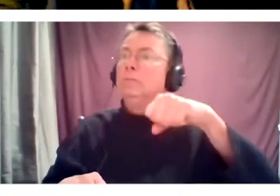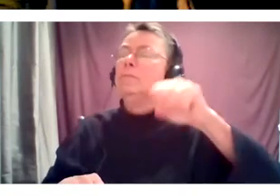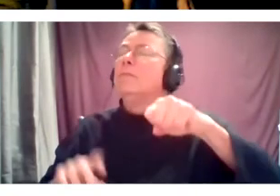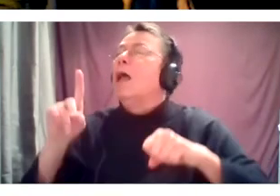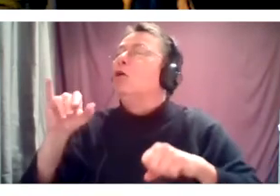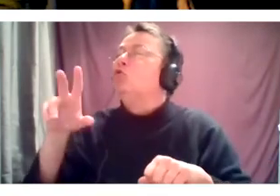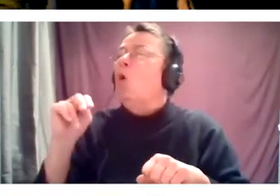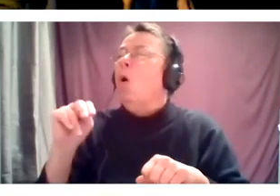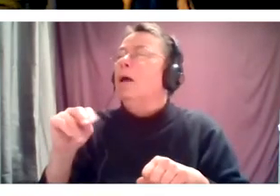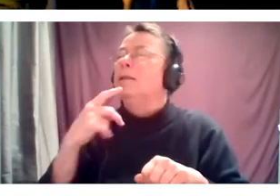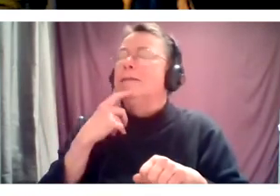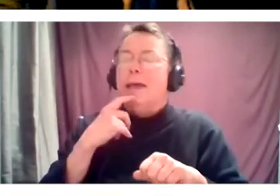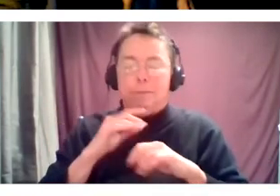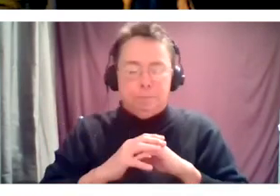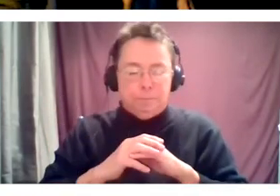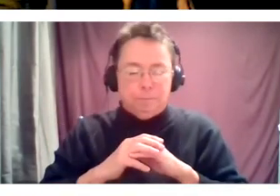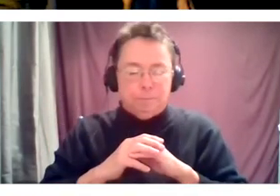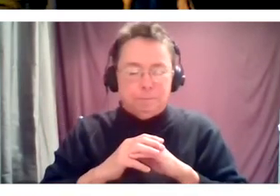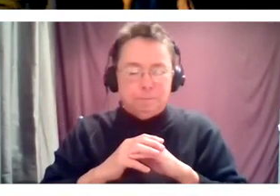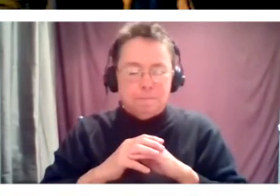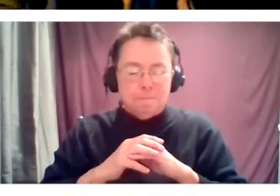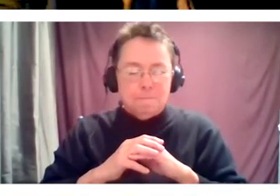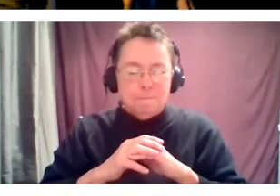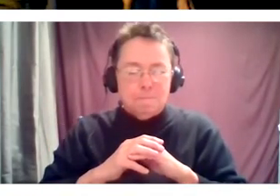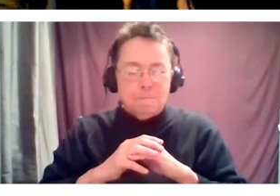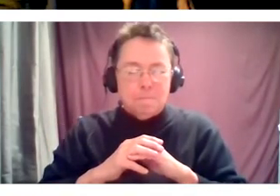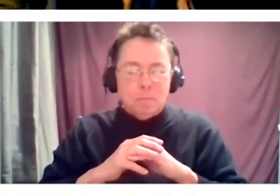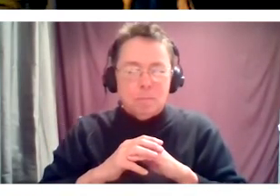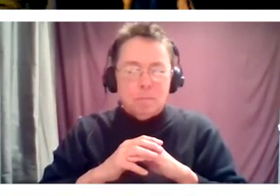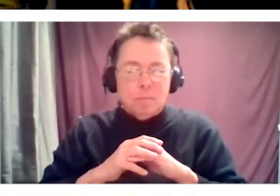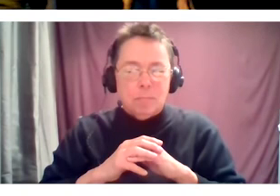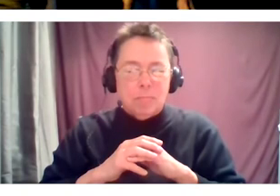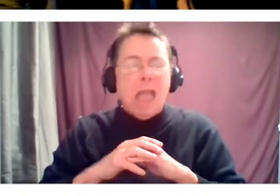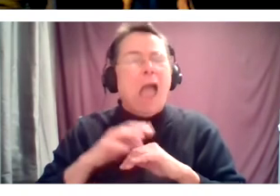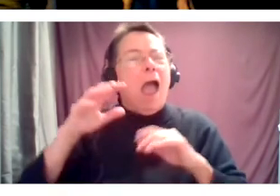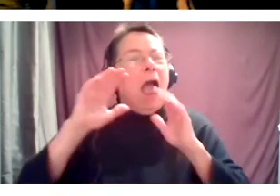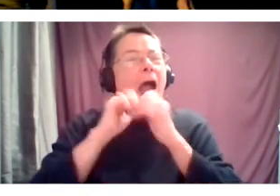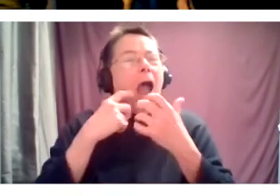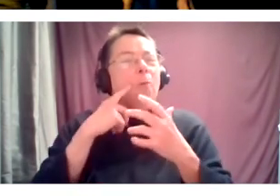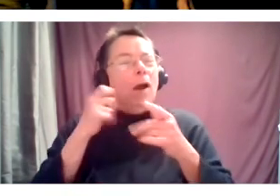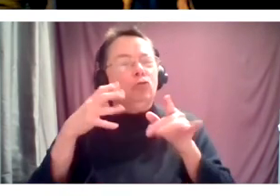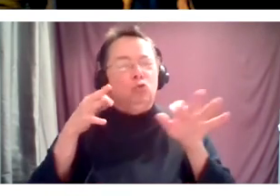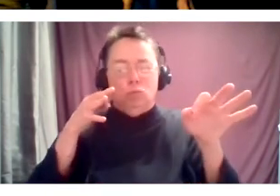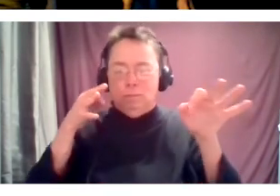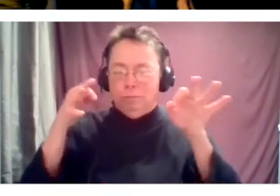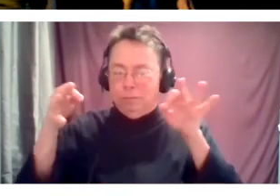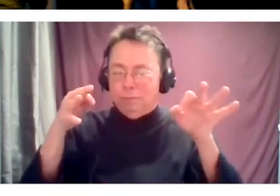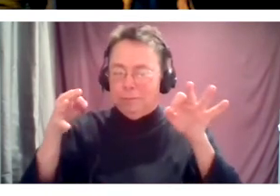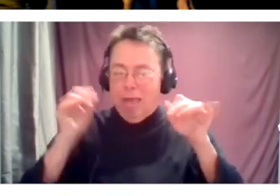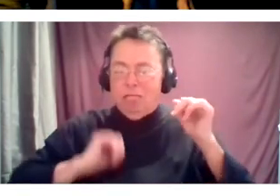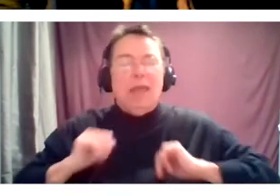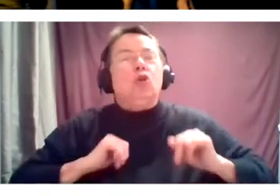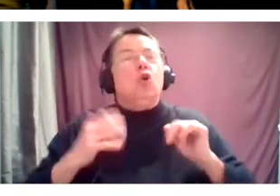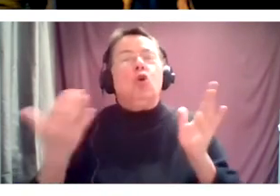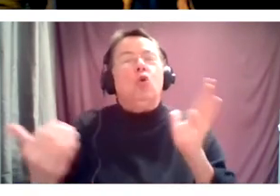to finding a way that we redefine what theater is for the community so that we have people coming to